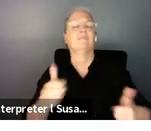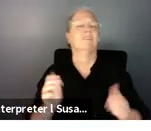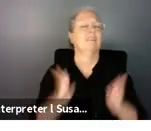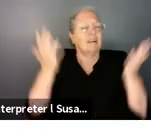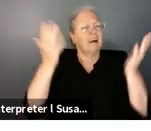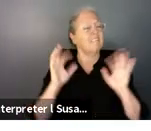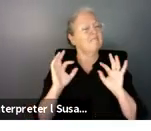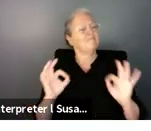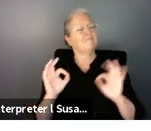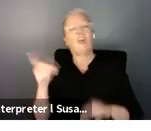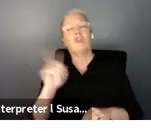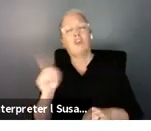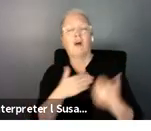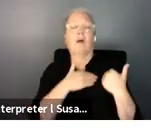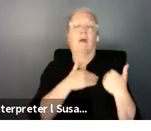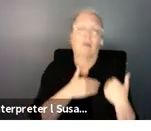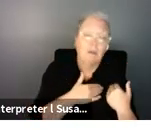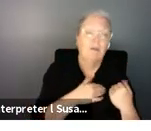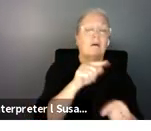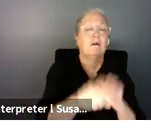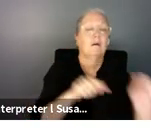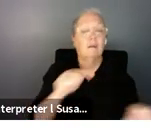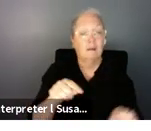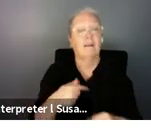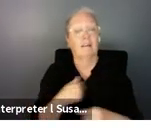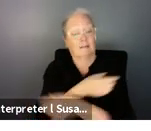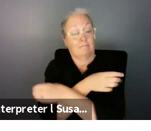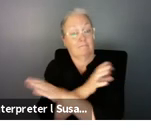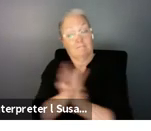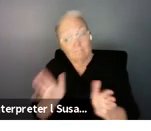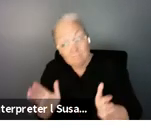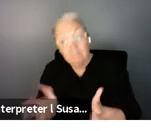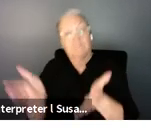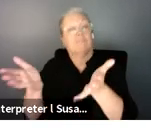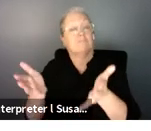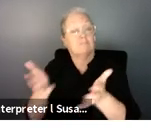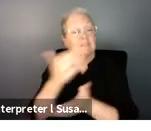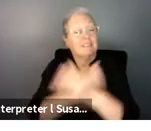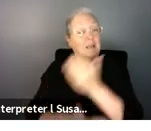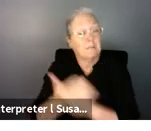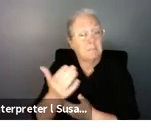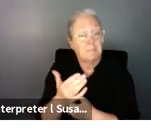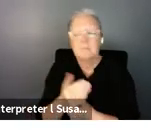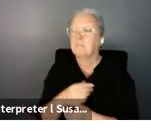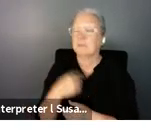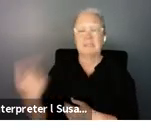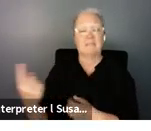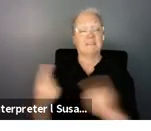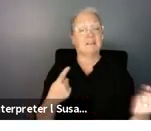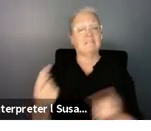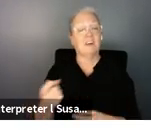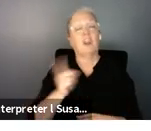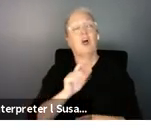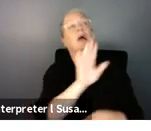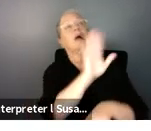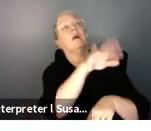if we empower disabled people they will be able to participate and require less support and assistance from